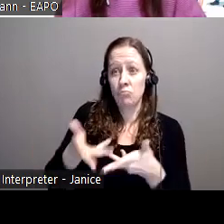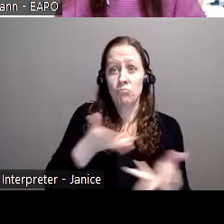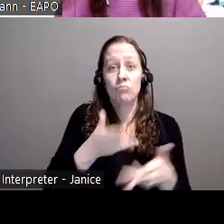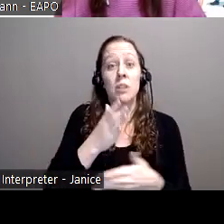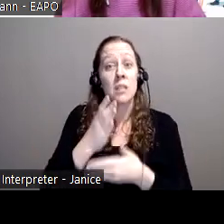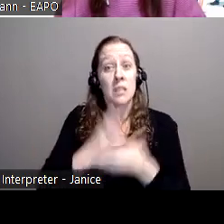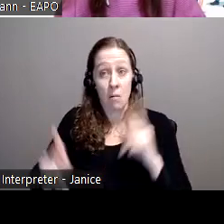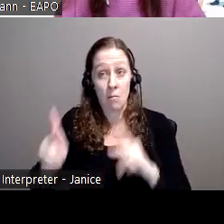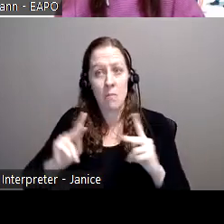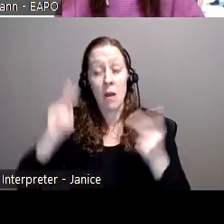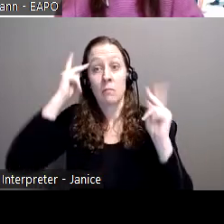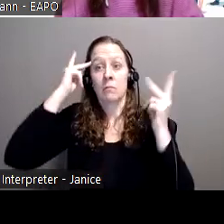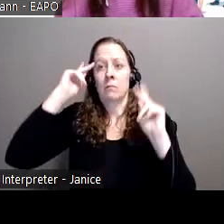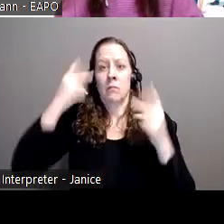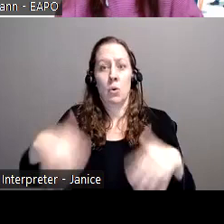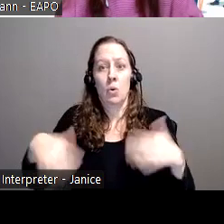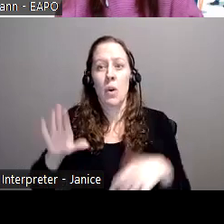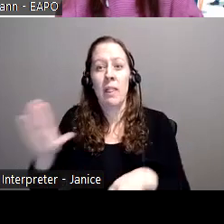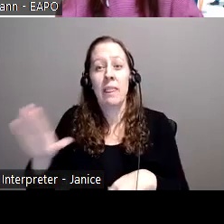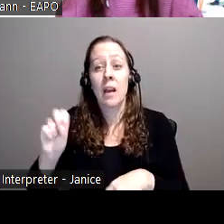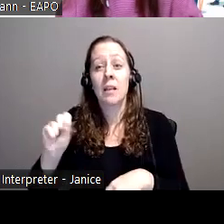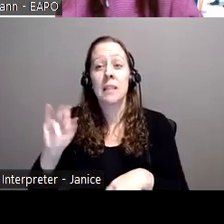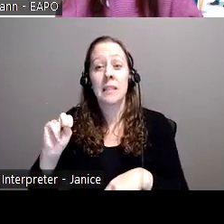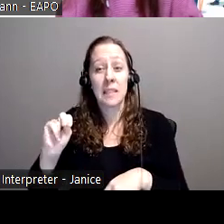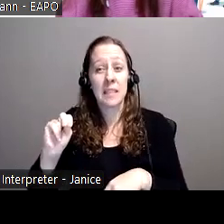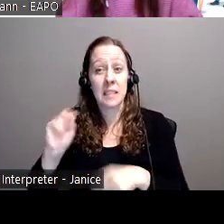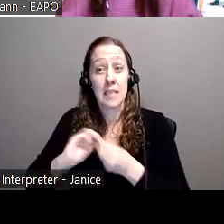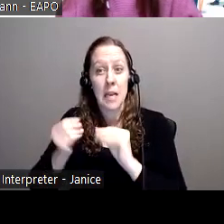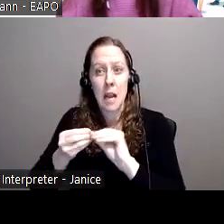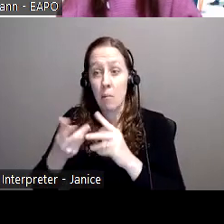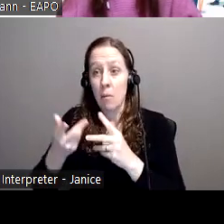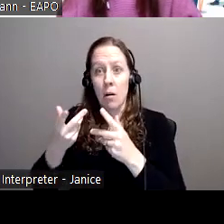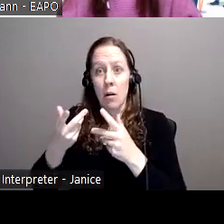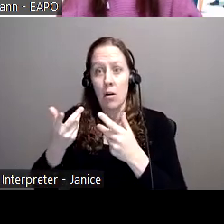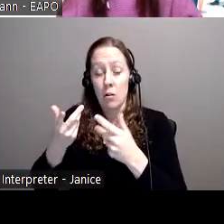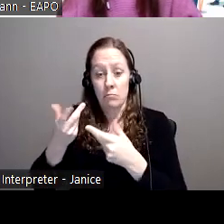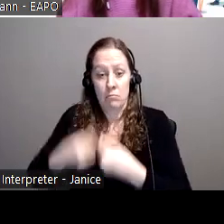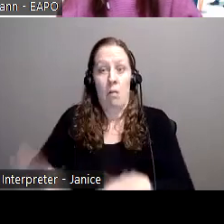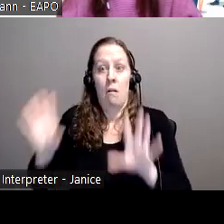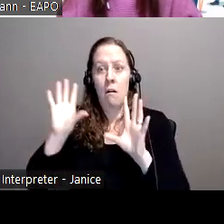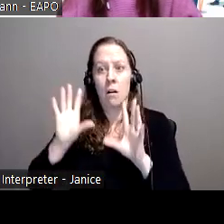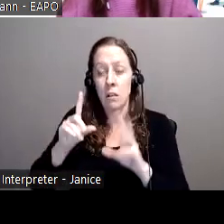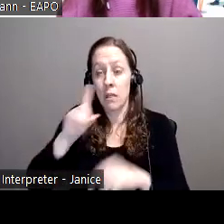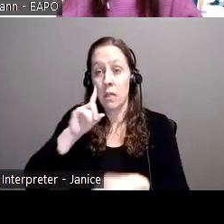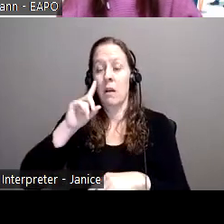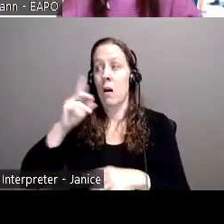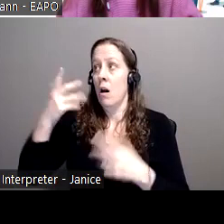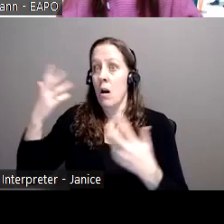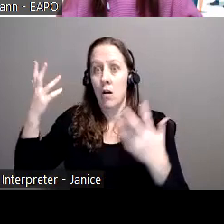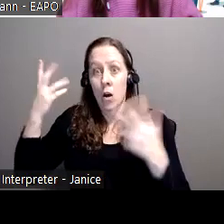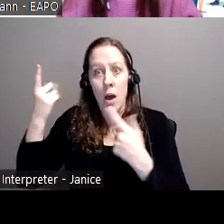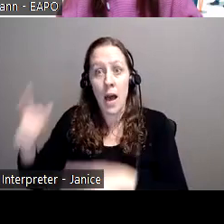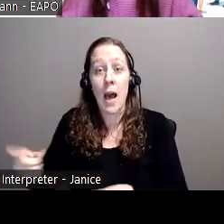be in a huge panic because they lost a social insurance number and think, you know, it's the end of the world. Whereas another person may not